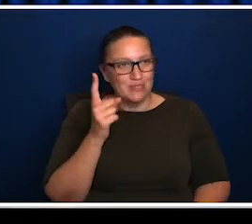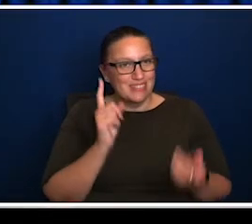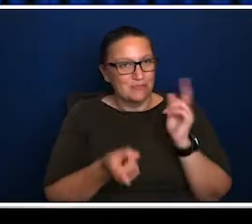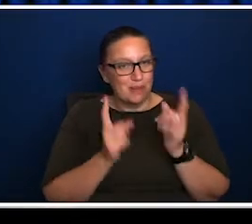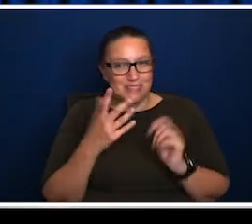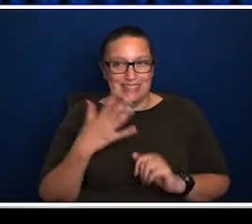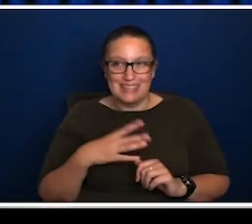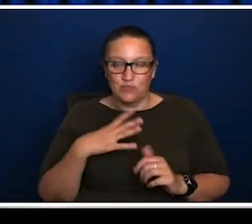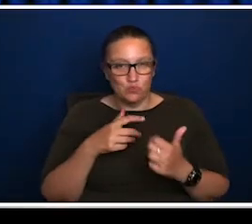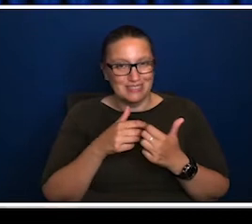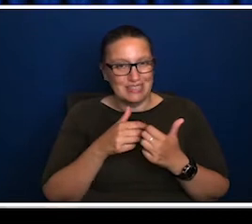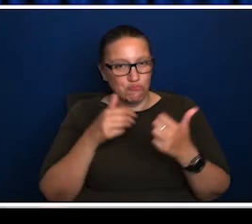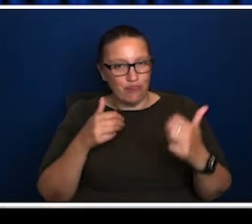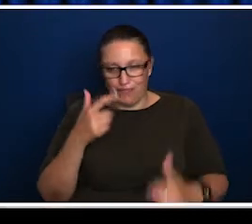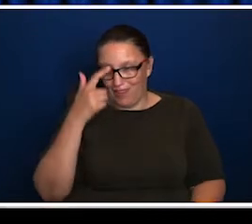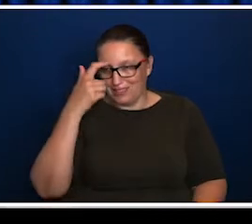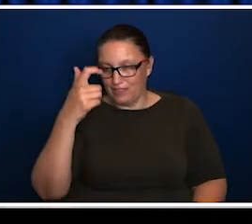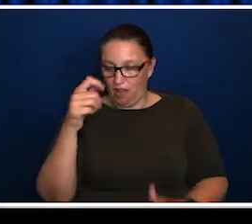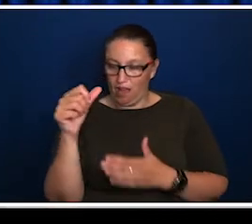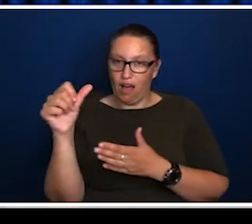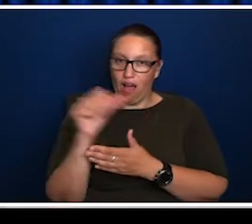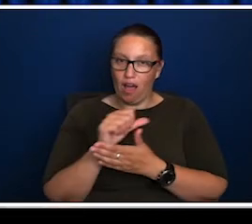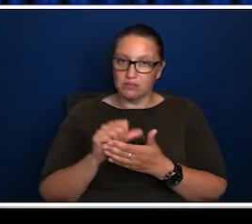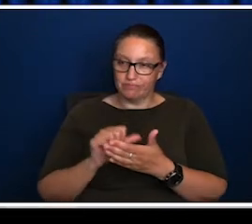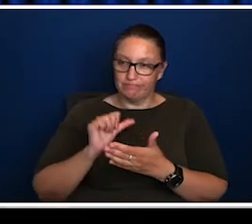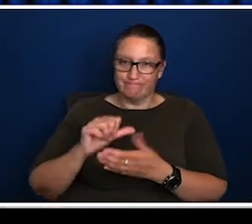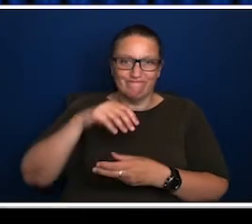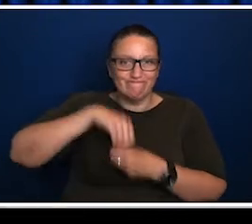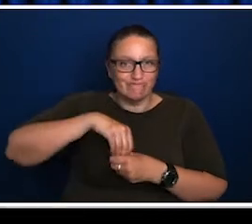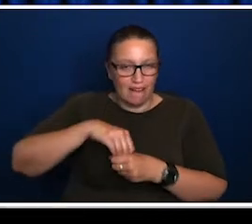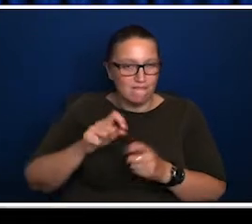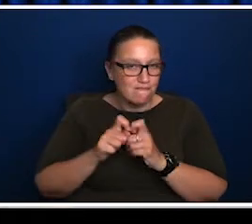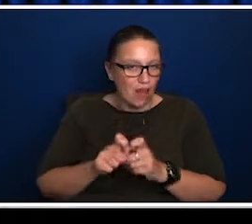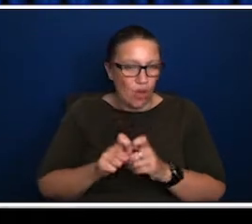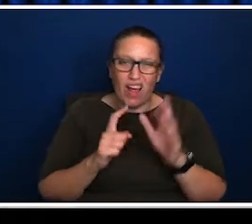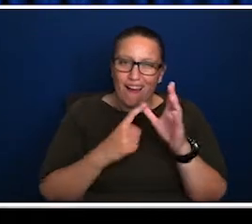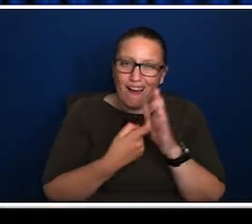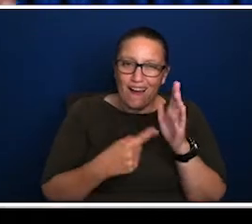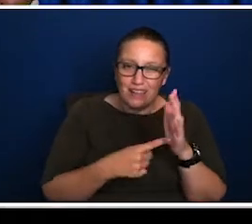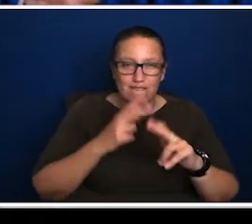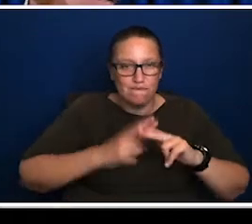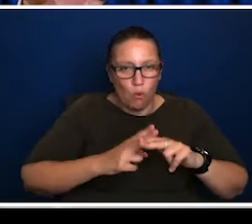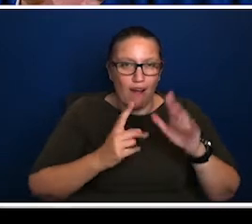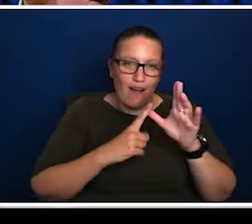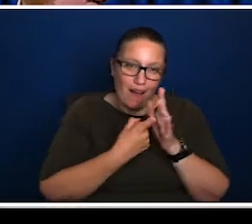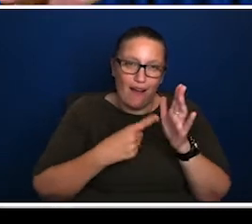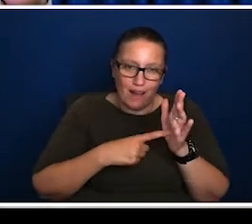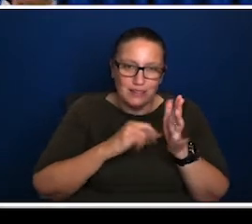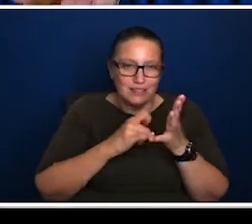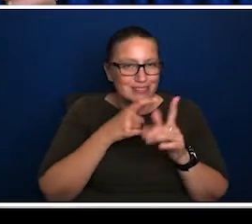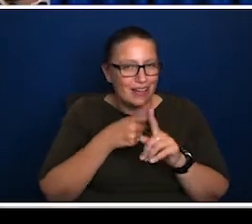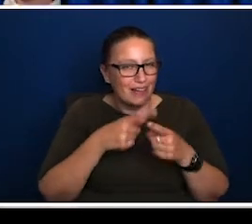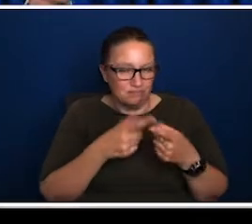I often come across is the need for people to somehow separate the art, the idea of arts in terms of its intrinsic value,